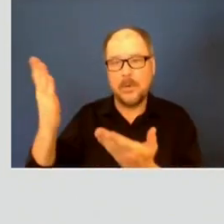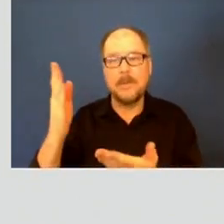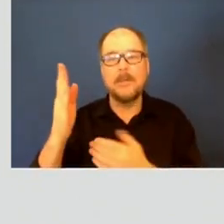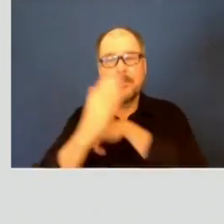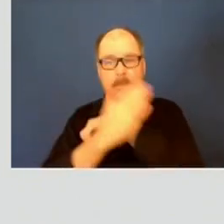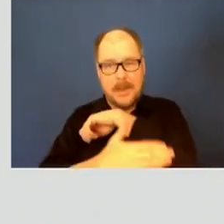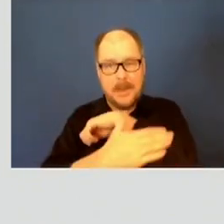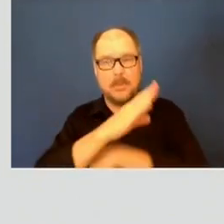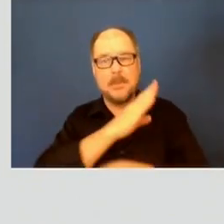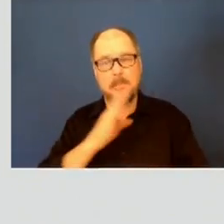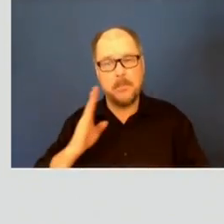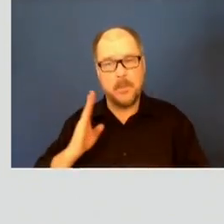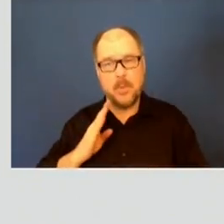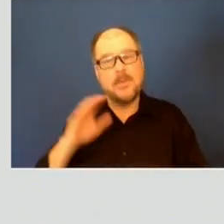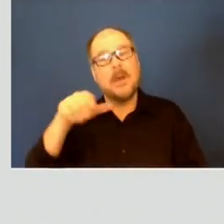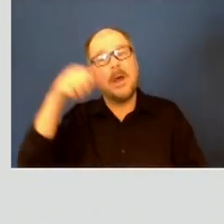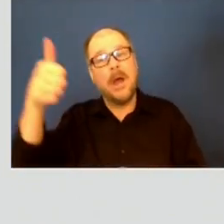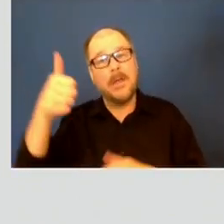have worked on as well?